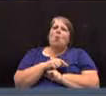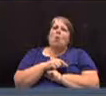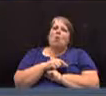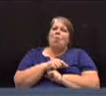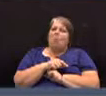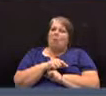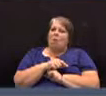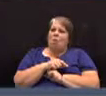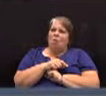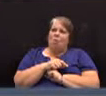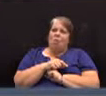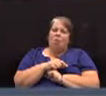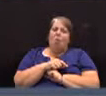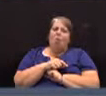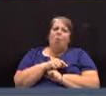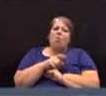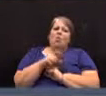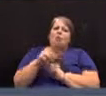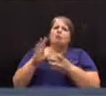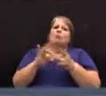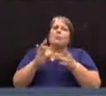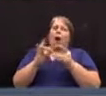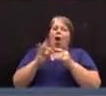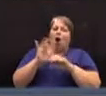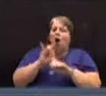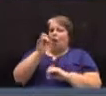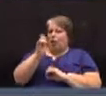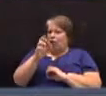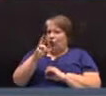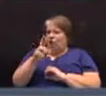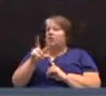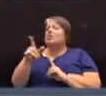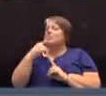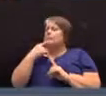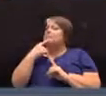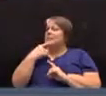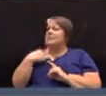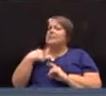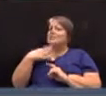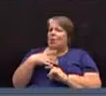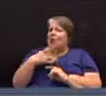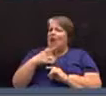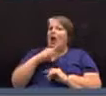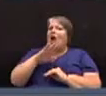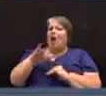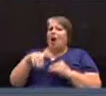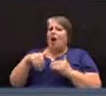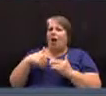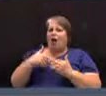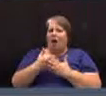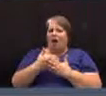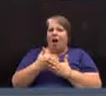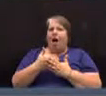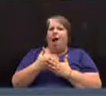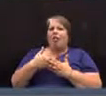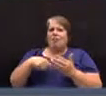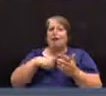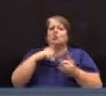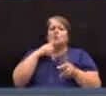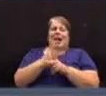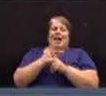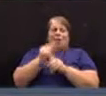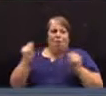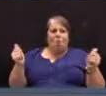remarked earlier. And I would like us all to be taking care of everybody and